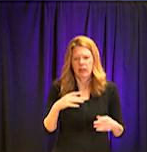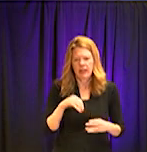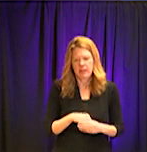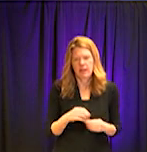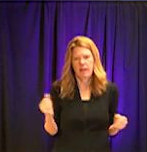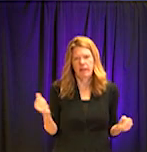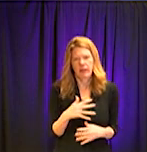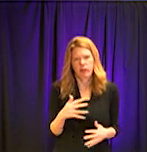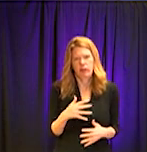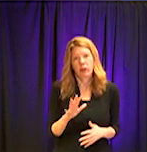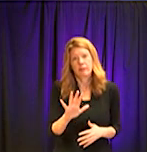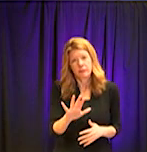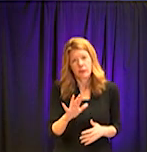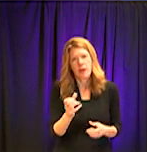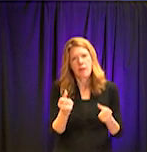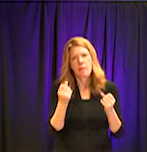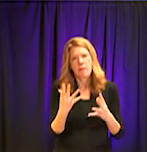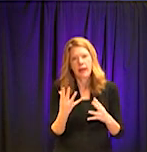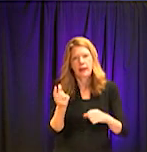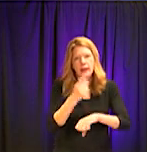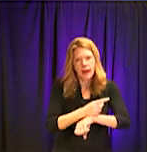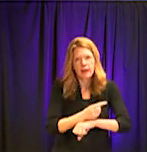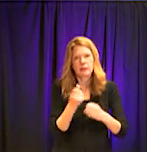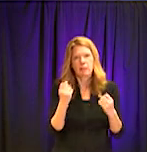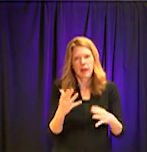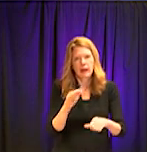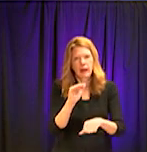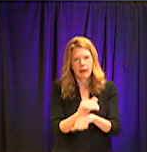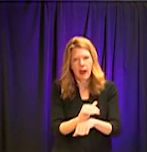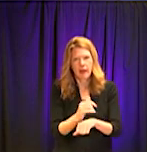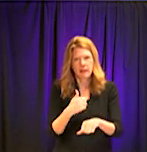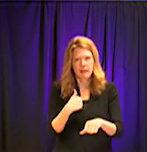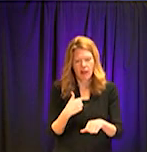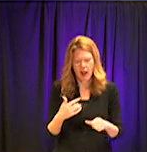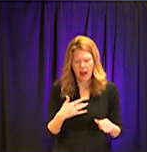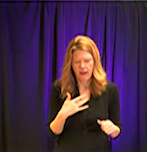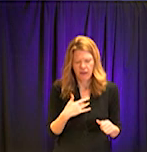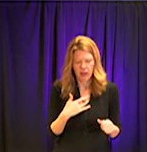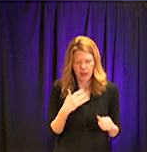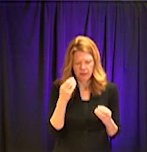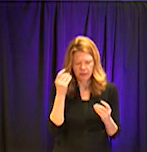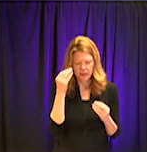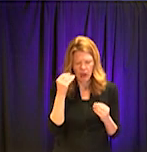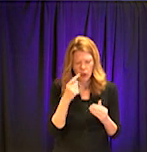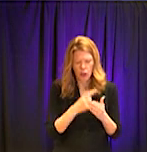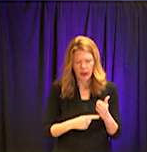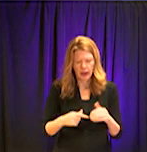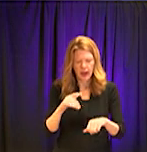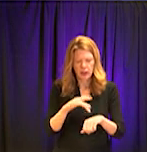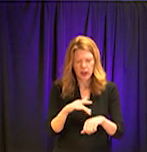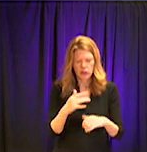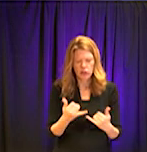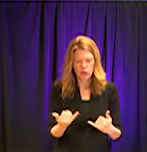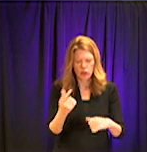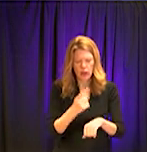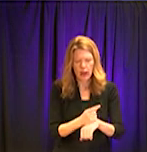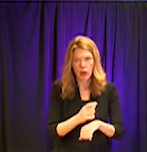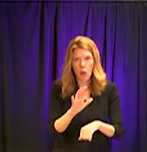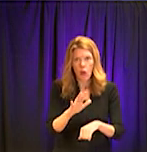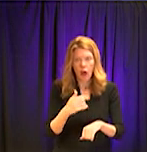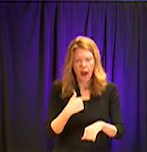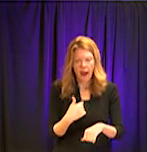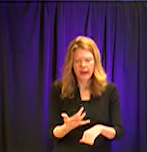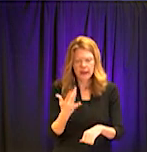I spend a lot of days and nights, probably you do too, wondering, what did I touch today with my bare hands? Did I touch my face today